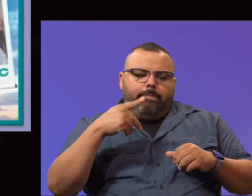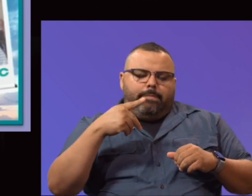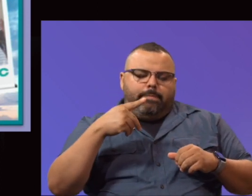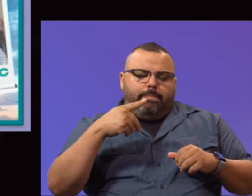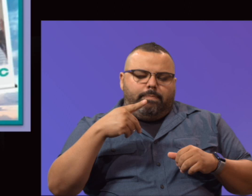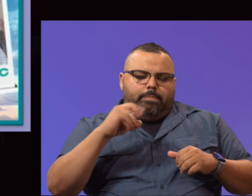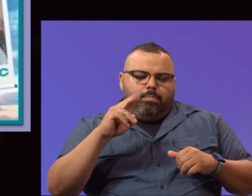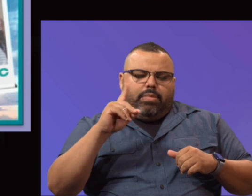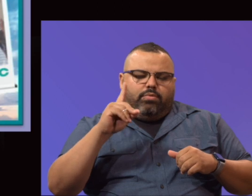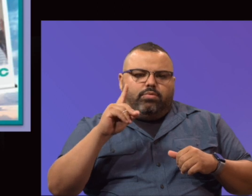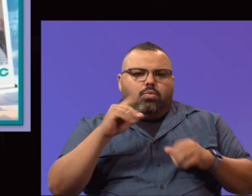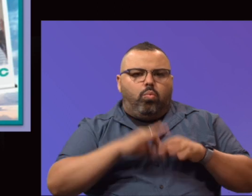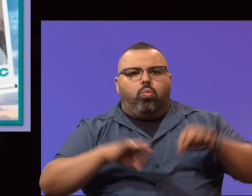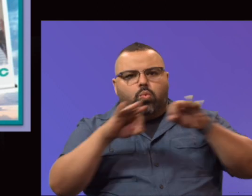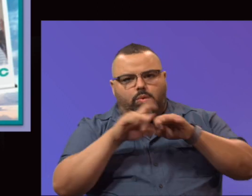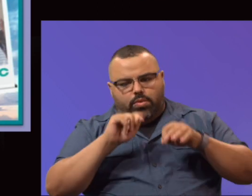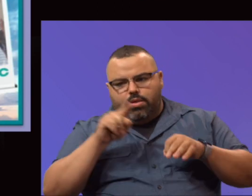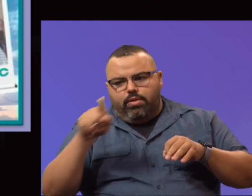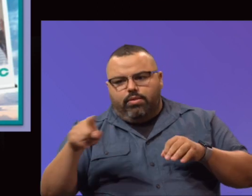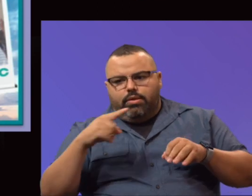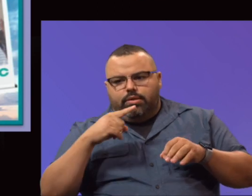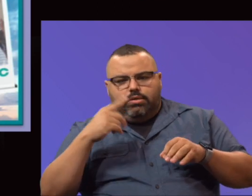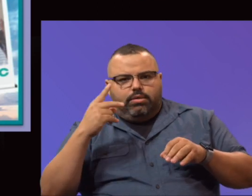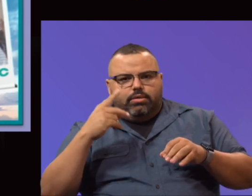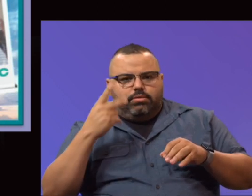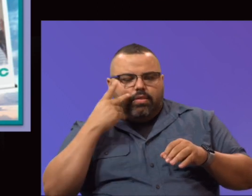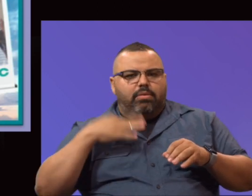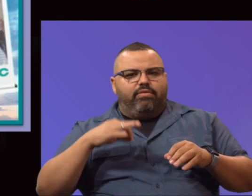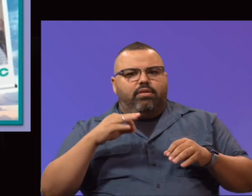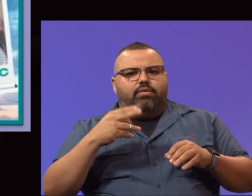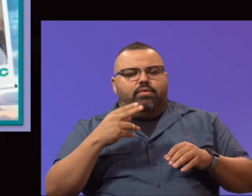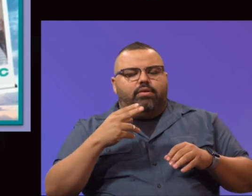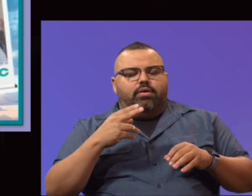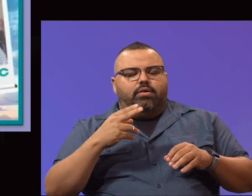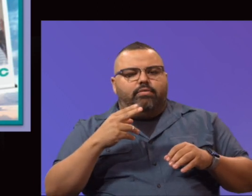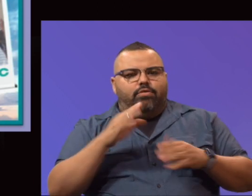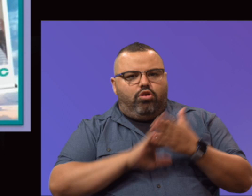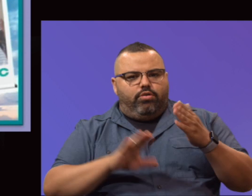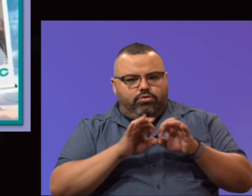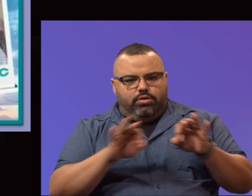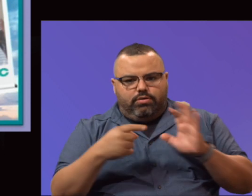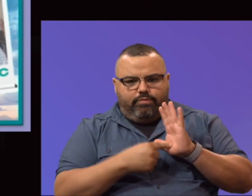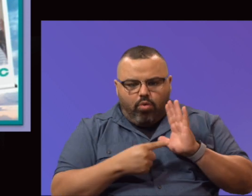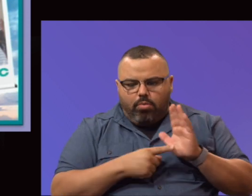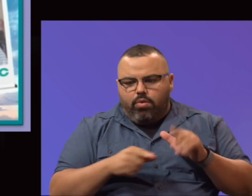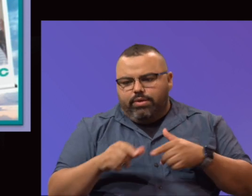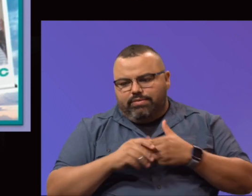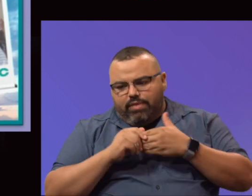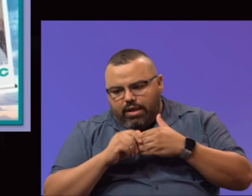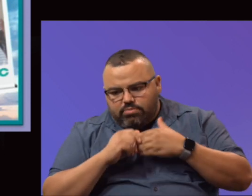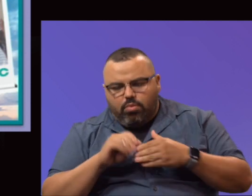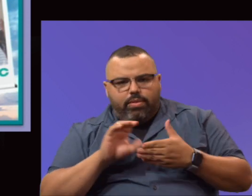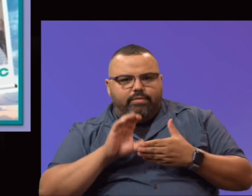worth it, it's affordable, it's flexible, the investment that pays off. I want to thank Mr. Heine and the PR and marketing team